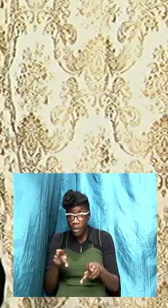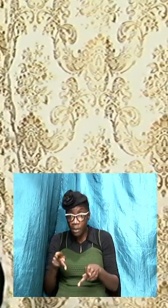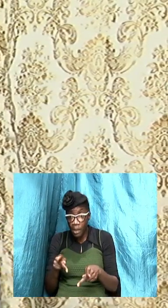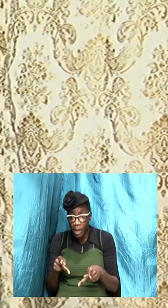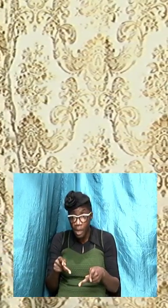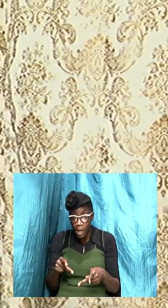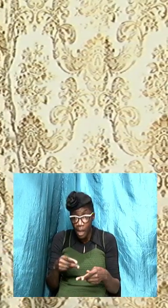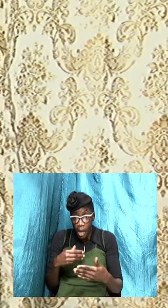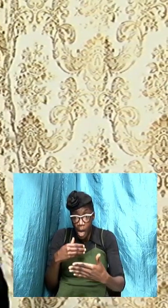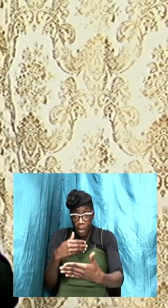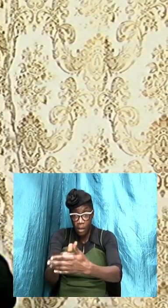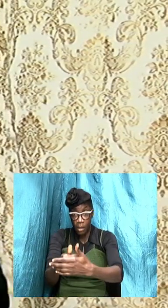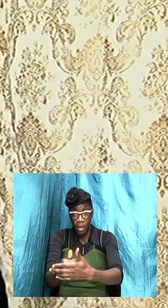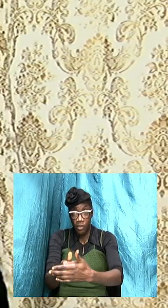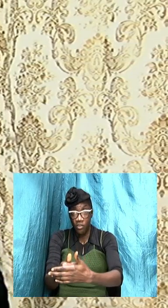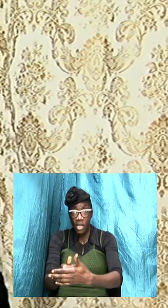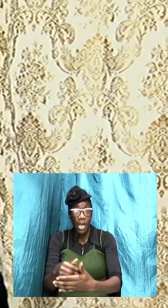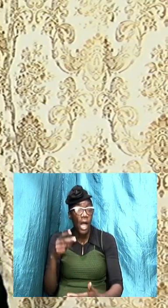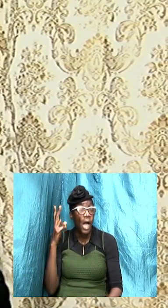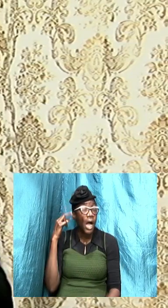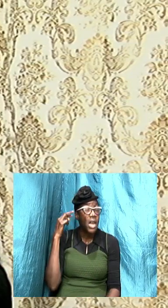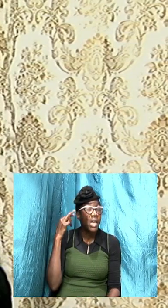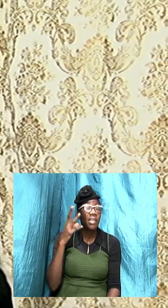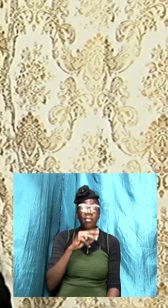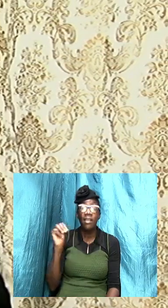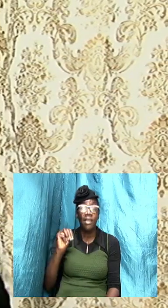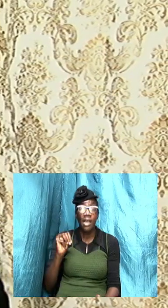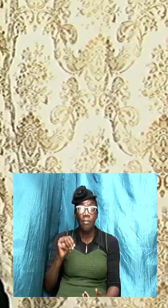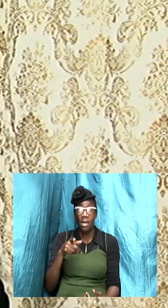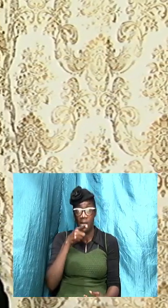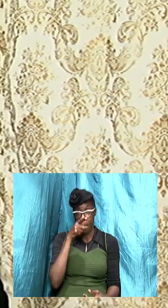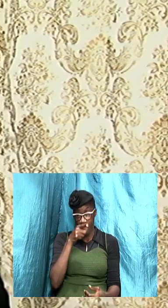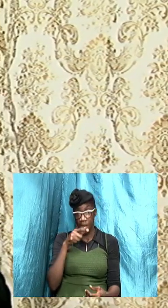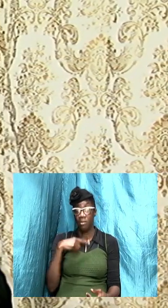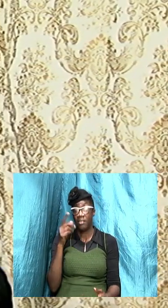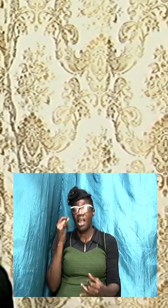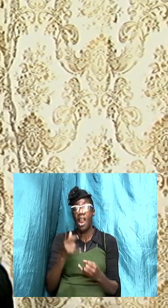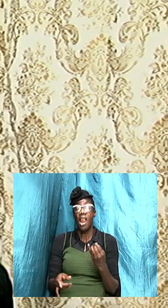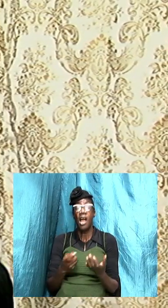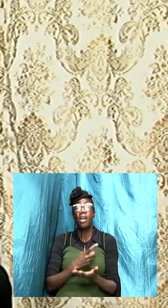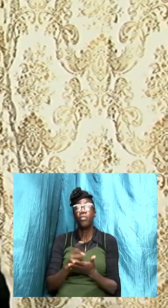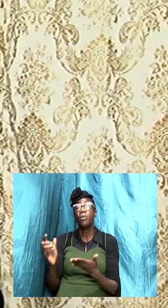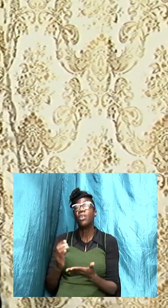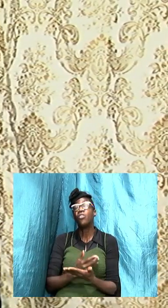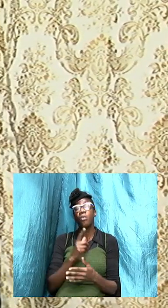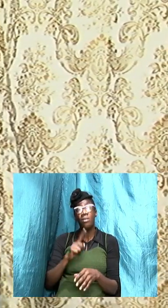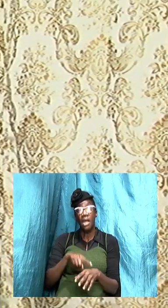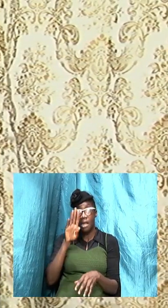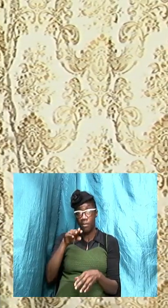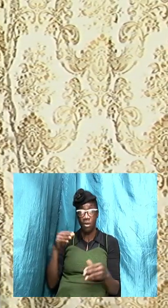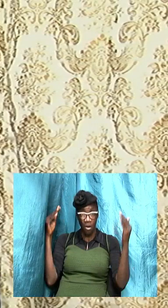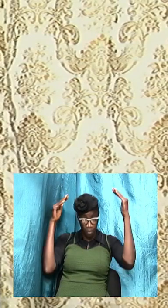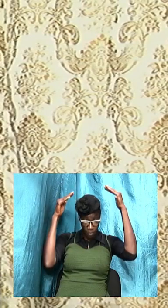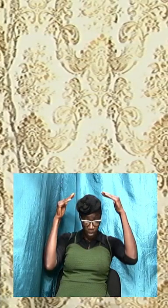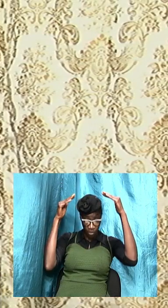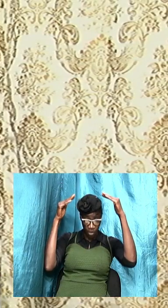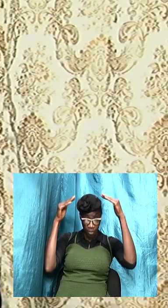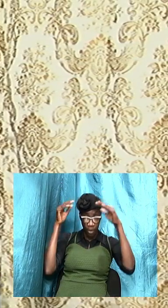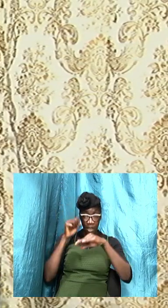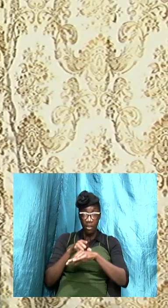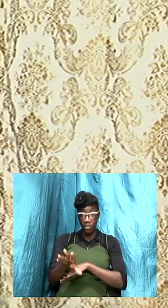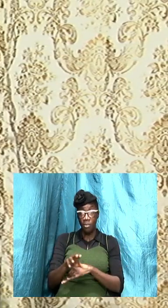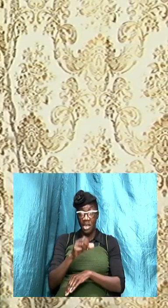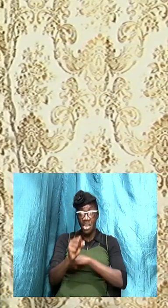people listening to them I also said last week that some of the times your bishop your pastor can spend